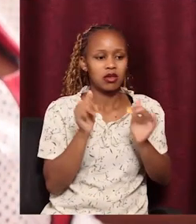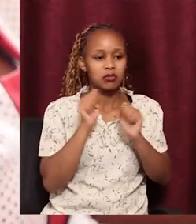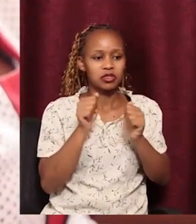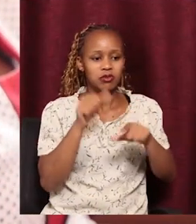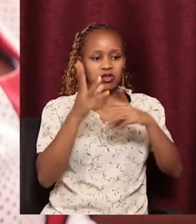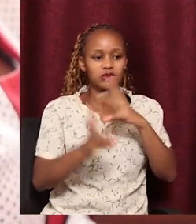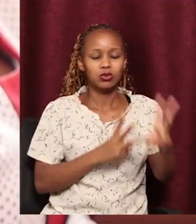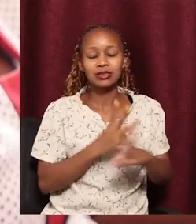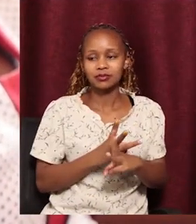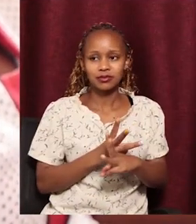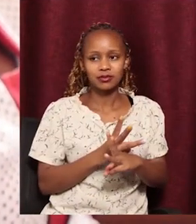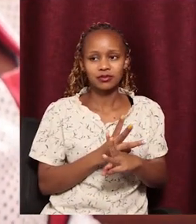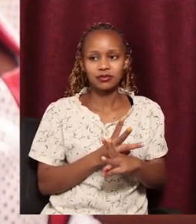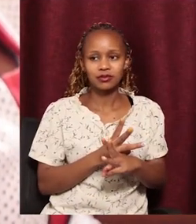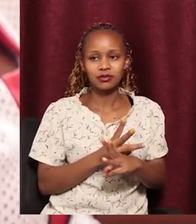possible in this world?